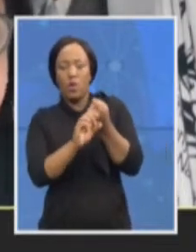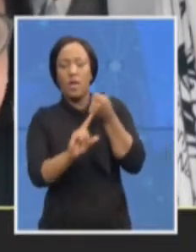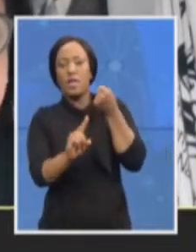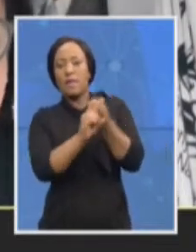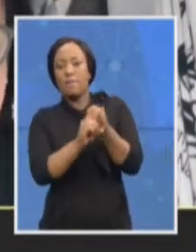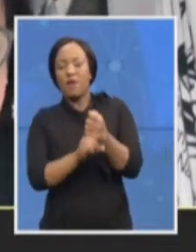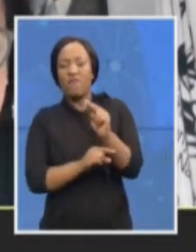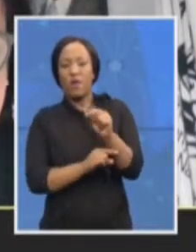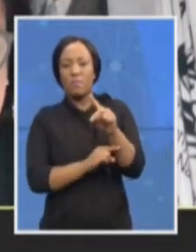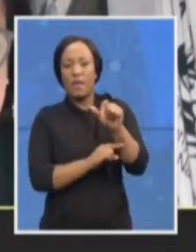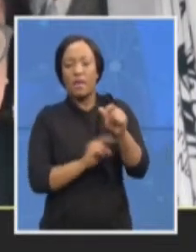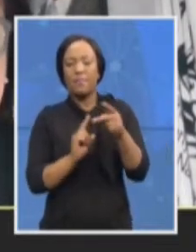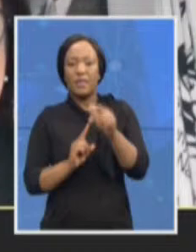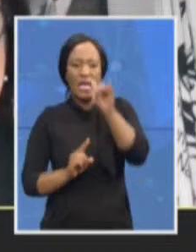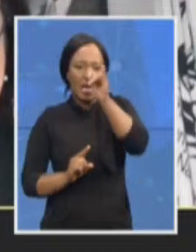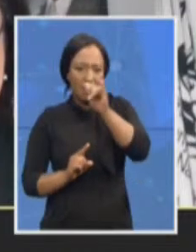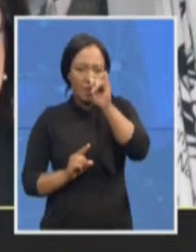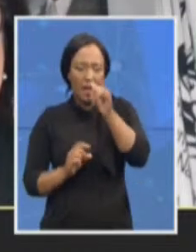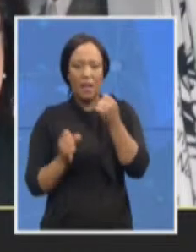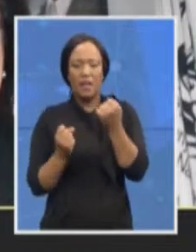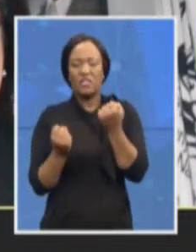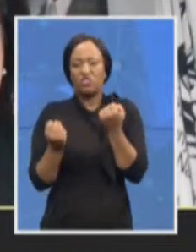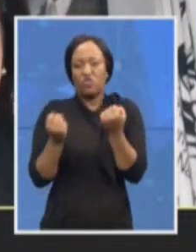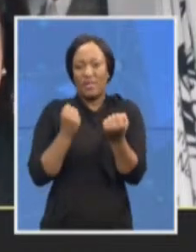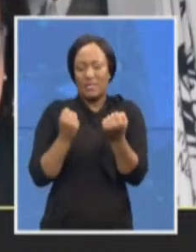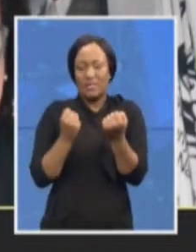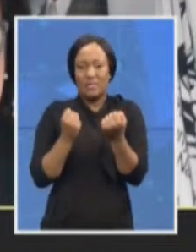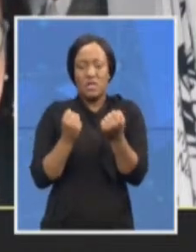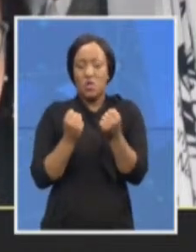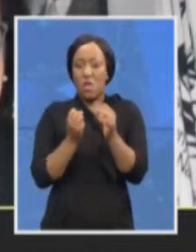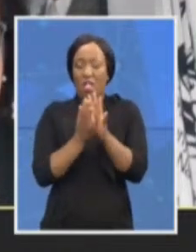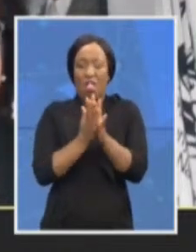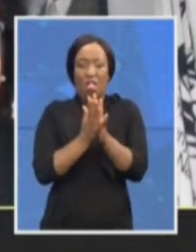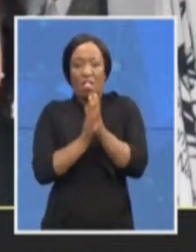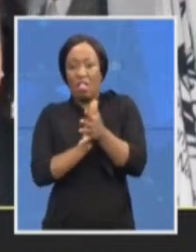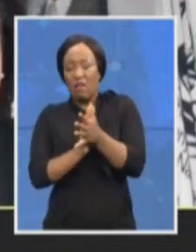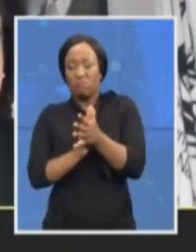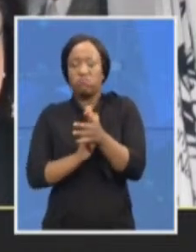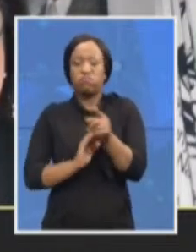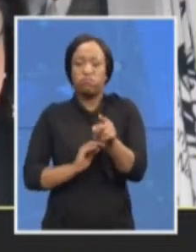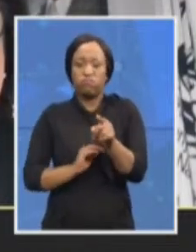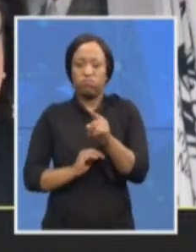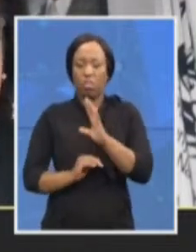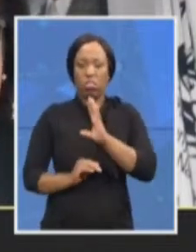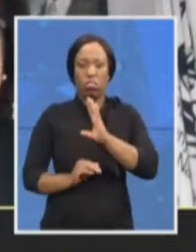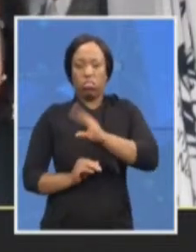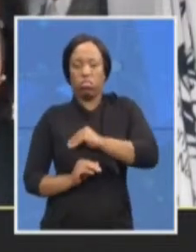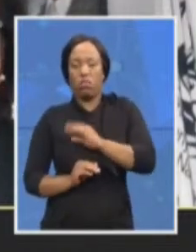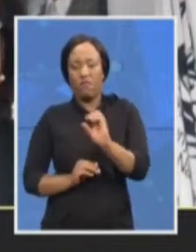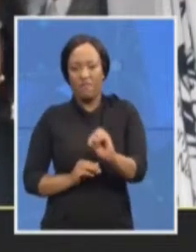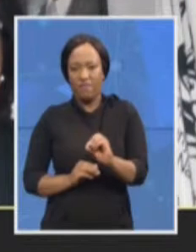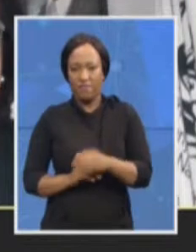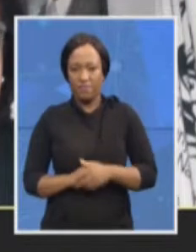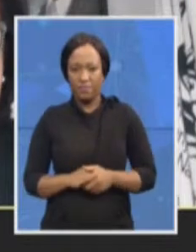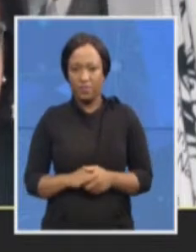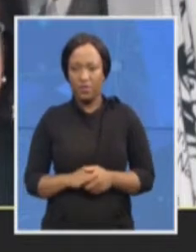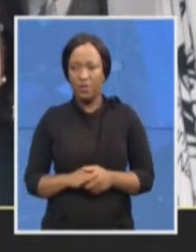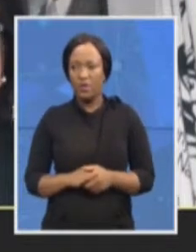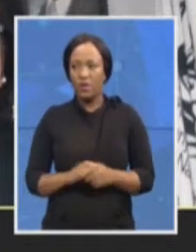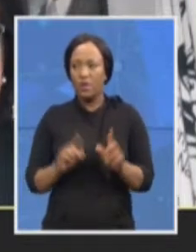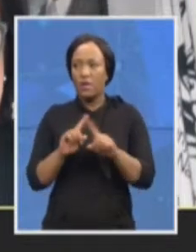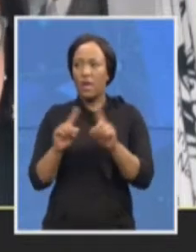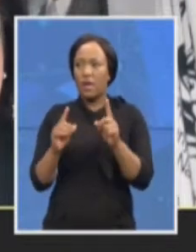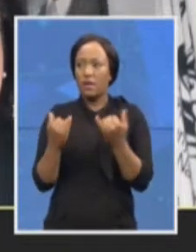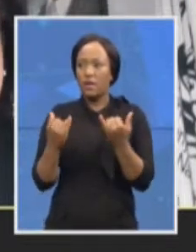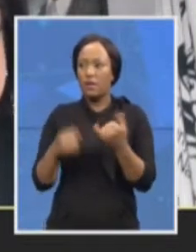devastating, to say the least. But in this time together, we are methodically rebuilding the NPA so that we